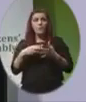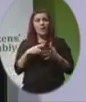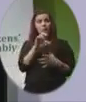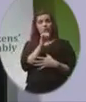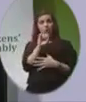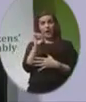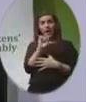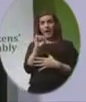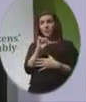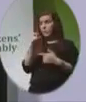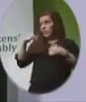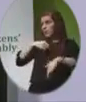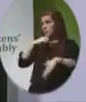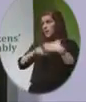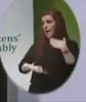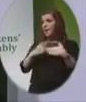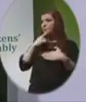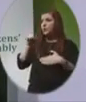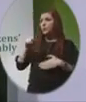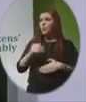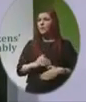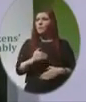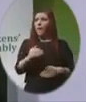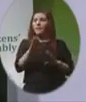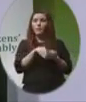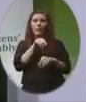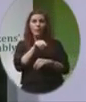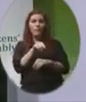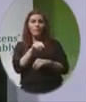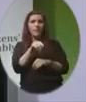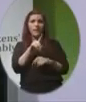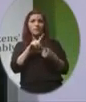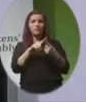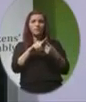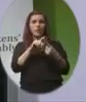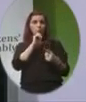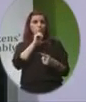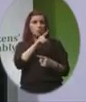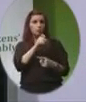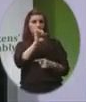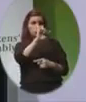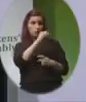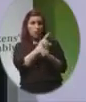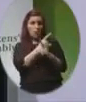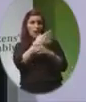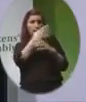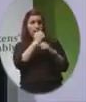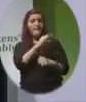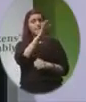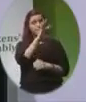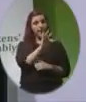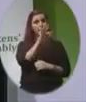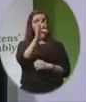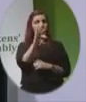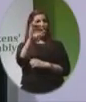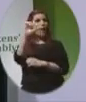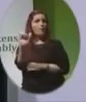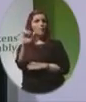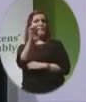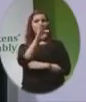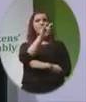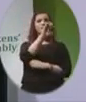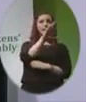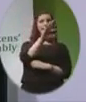who is here with me today, was pregnant with Grace, she was told her daughter had a so-called fatal fetal abnormality